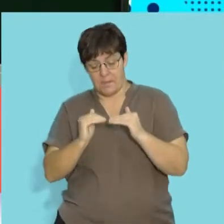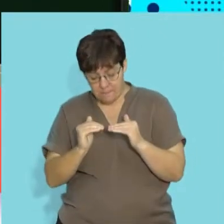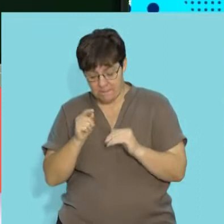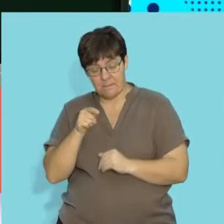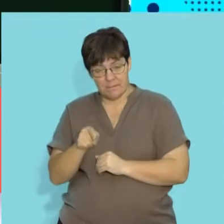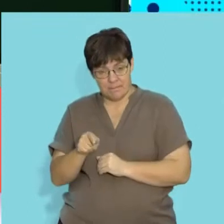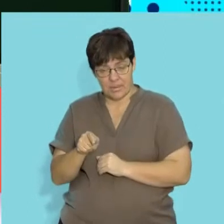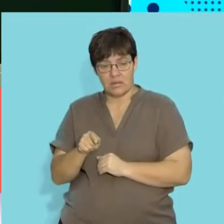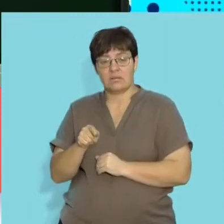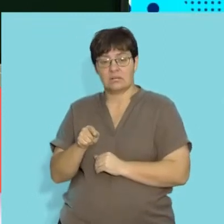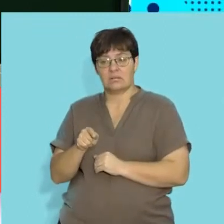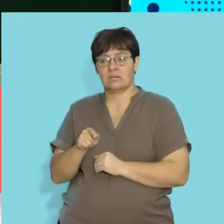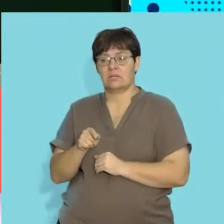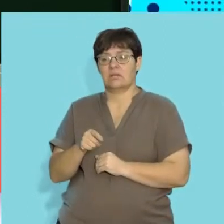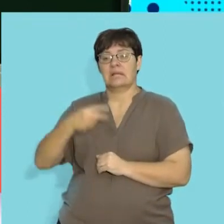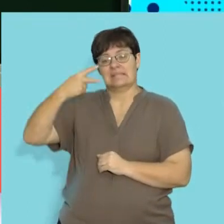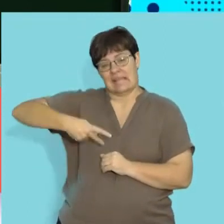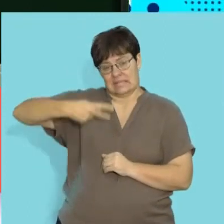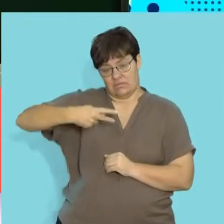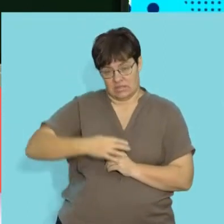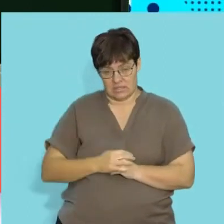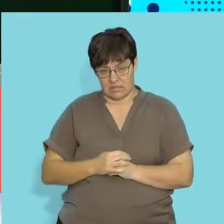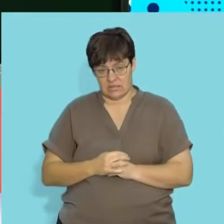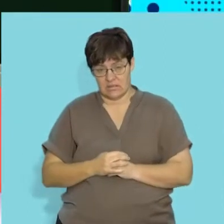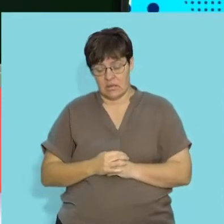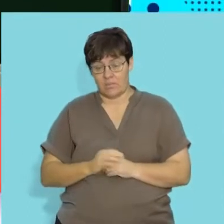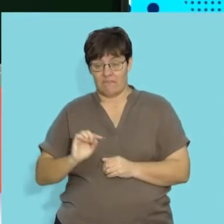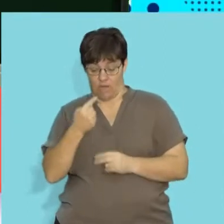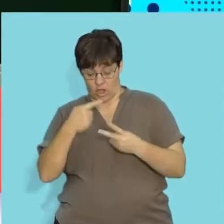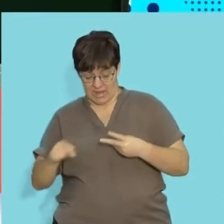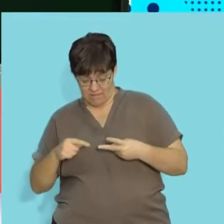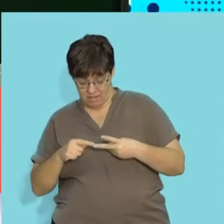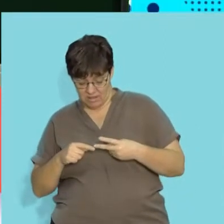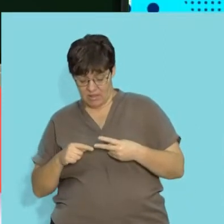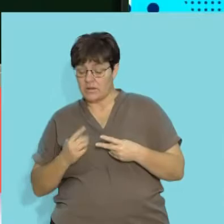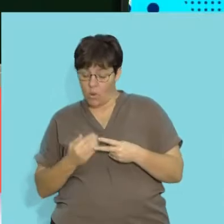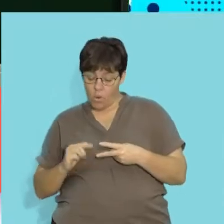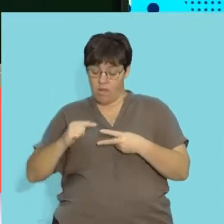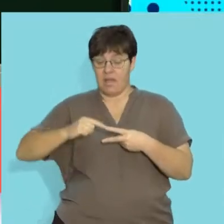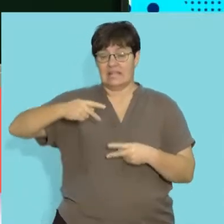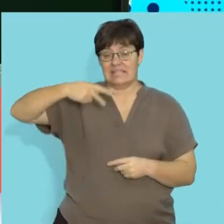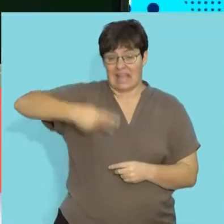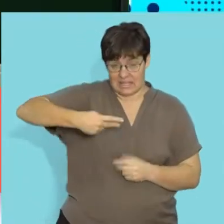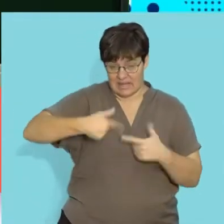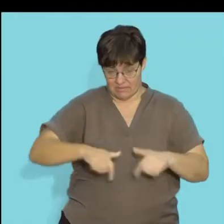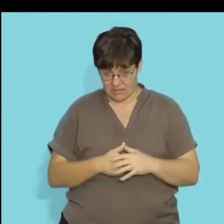of consumers, refer to them as secondary. So, this would be the second level of consumers. Okay.